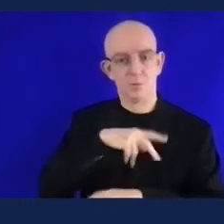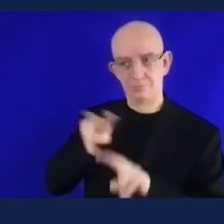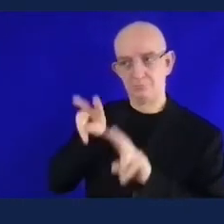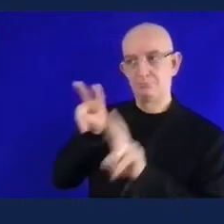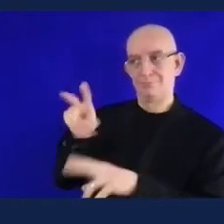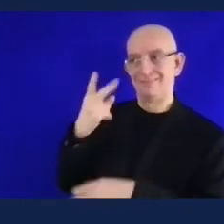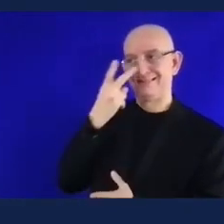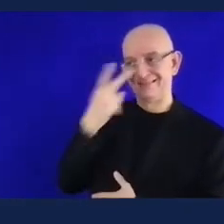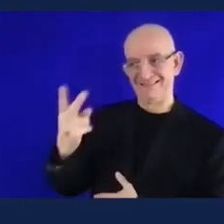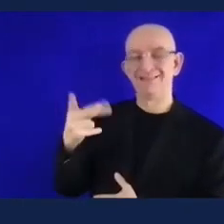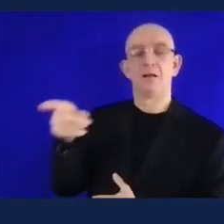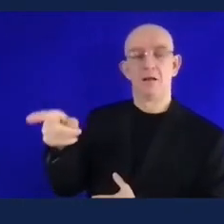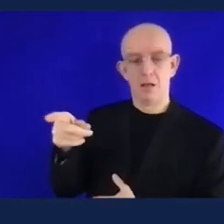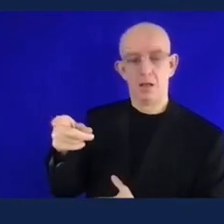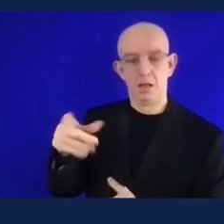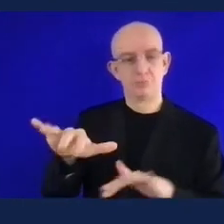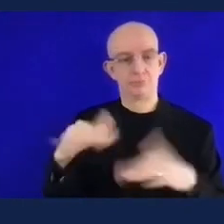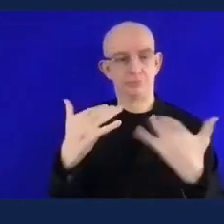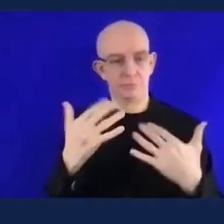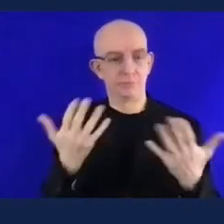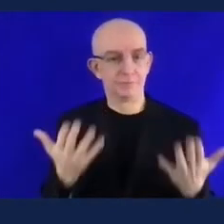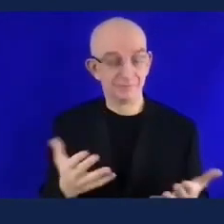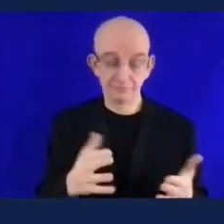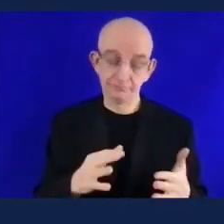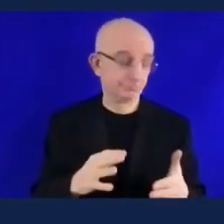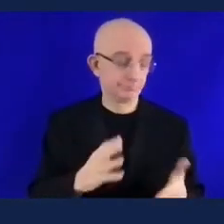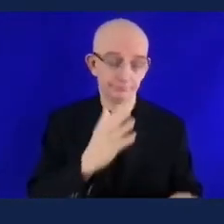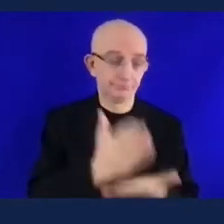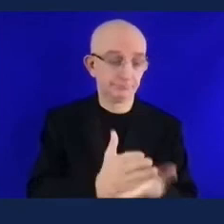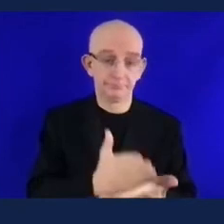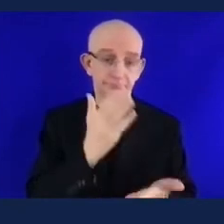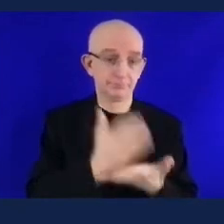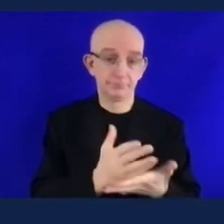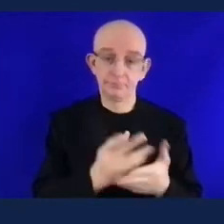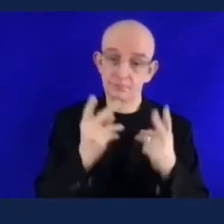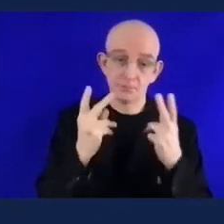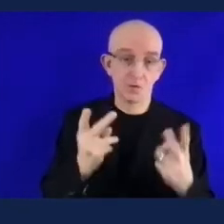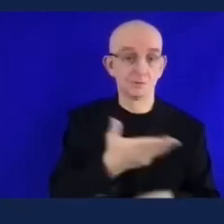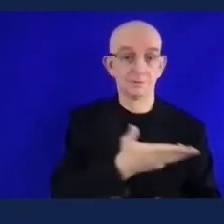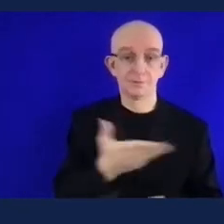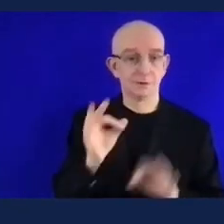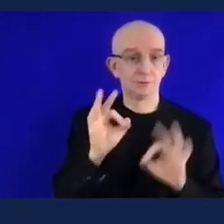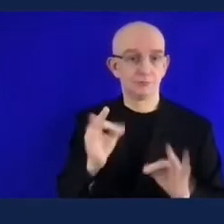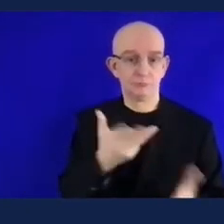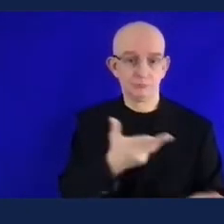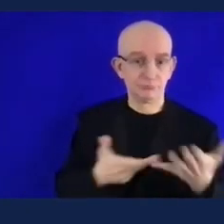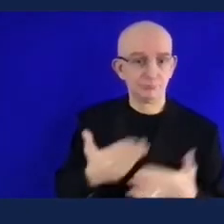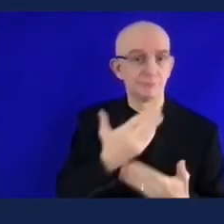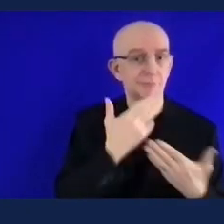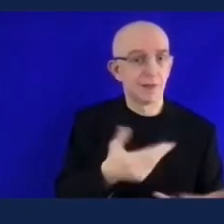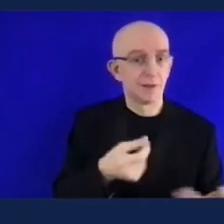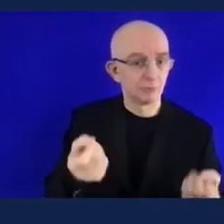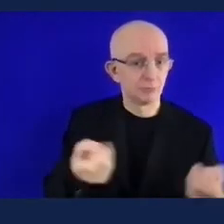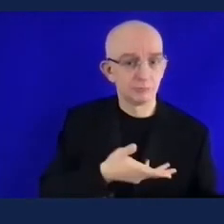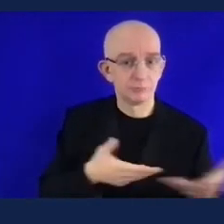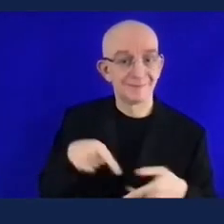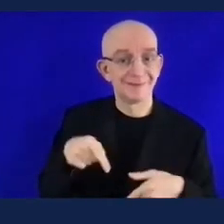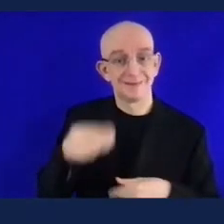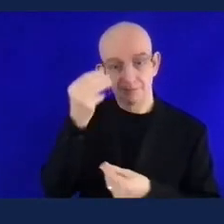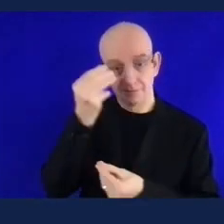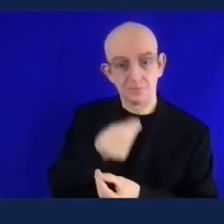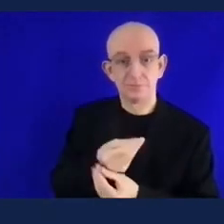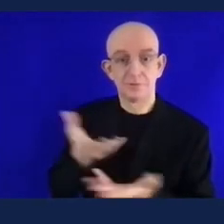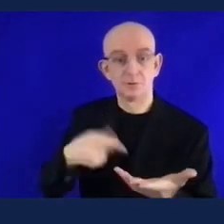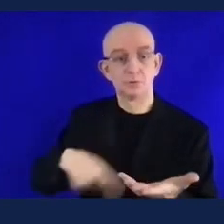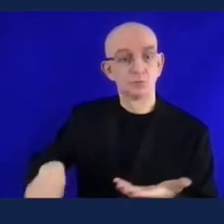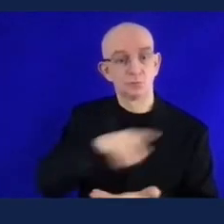together let's include the people we we design for and let them lead the way um i'm